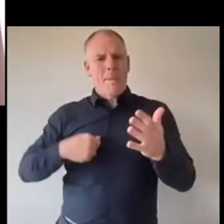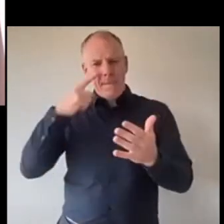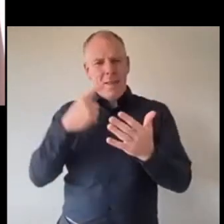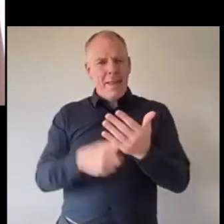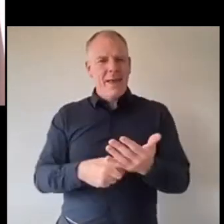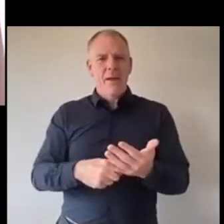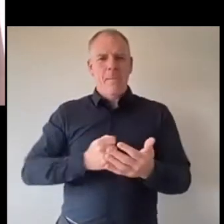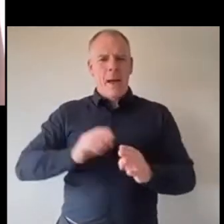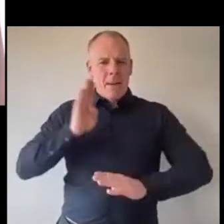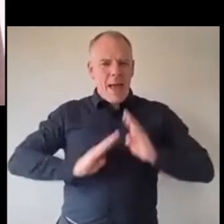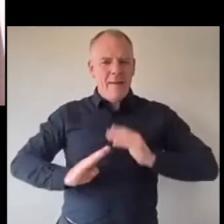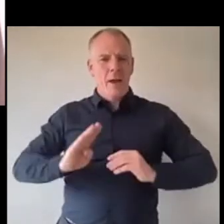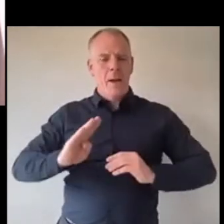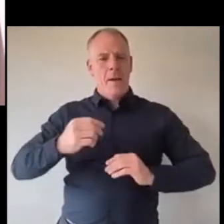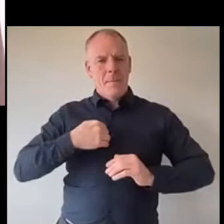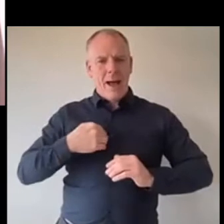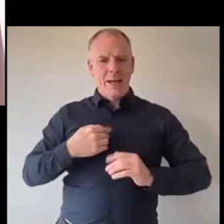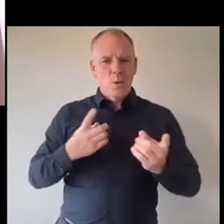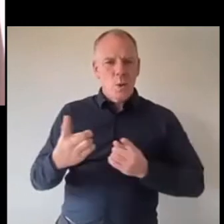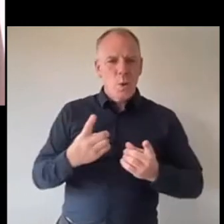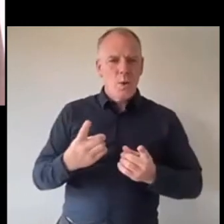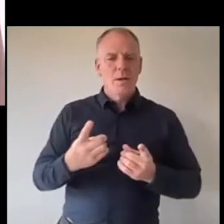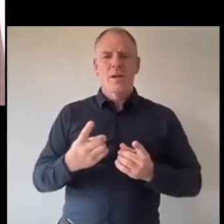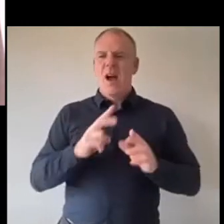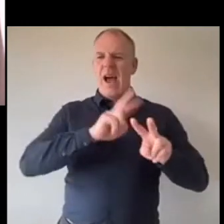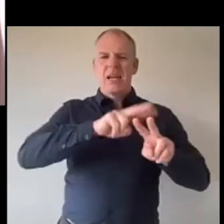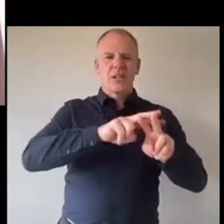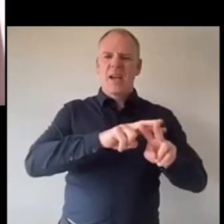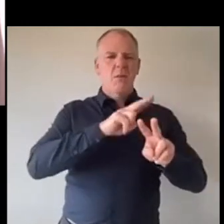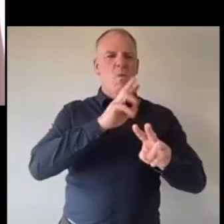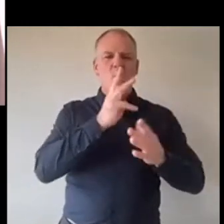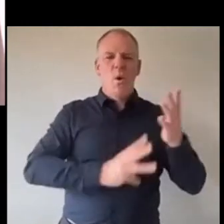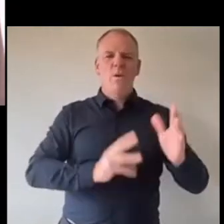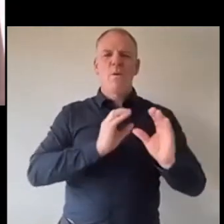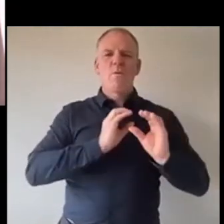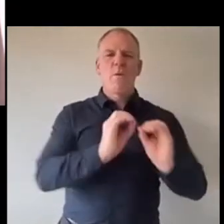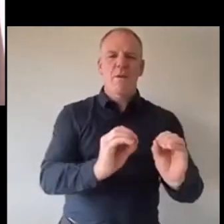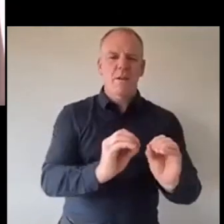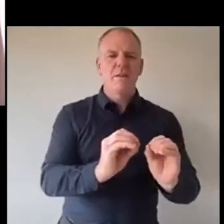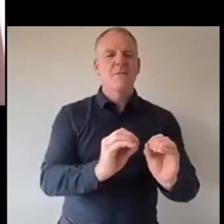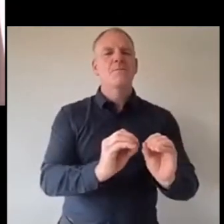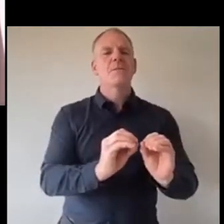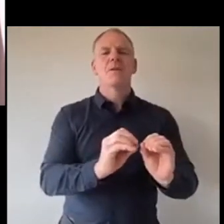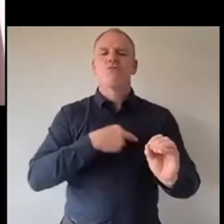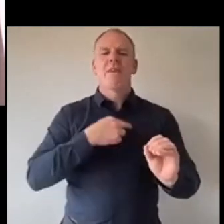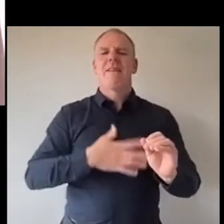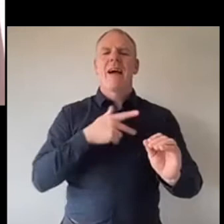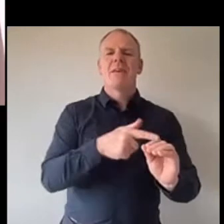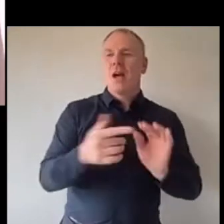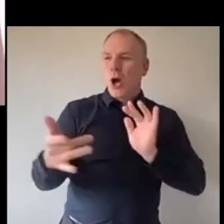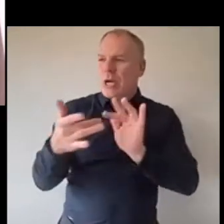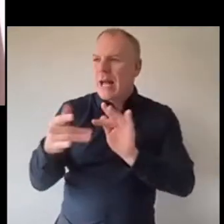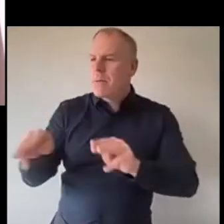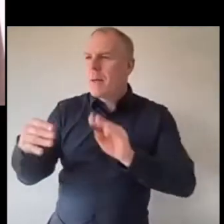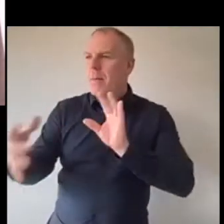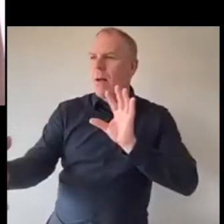I don't care about hashtags they're worthless they're meaningless that's not real life connect with people hit their humanity and you'll